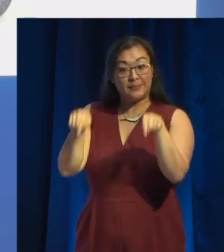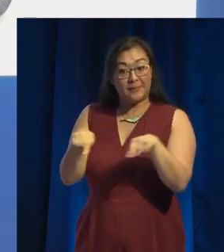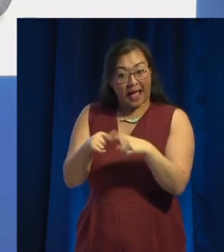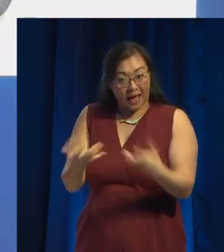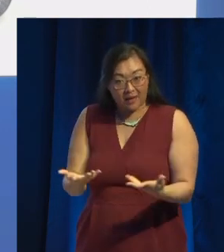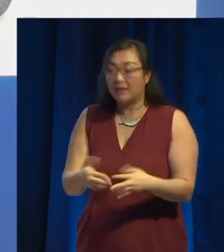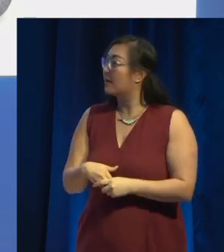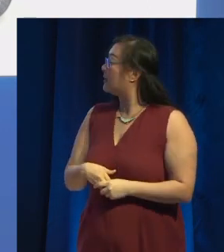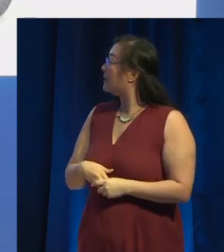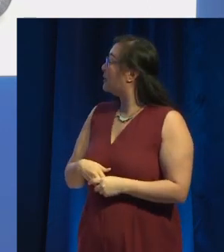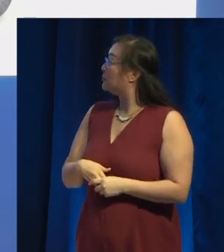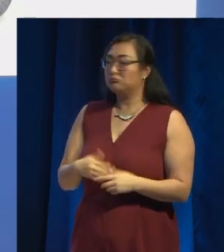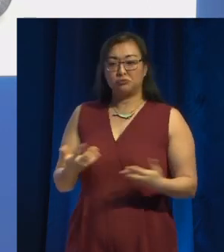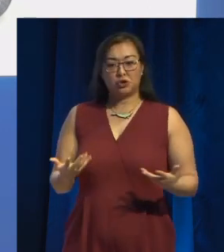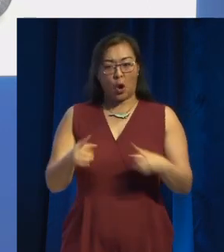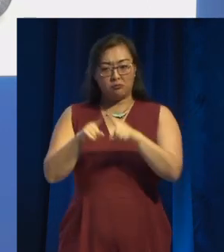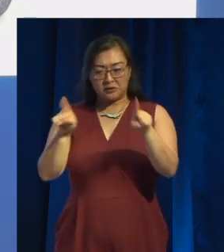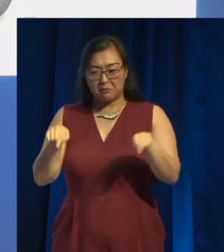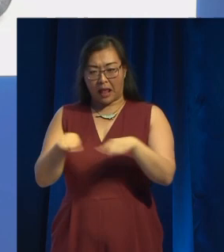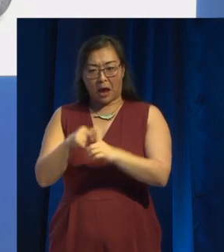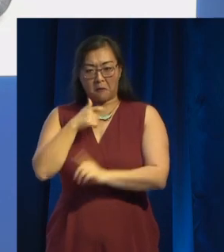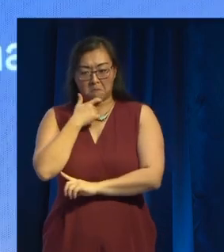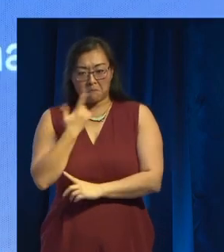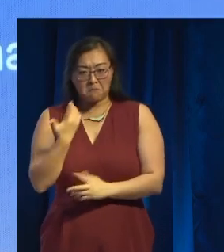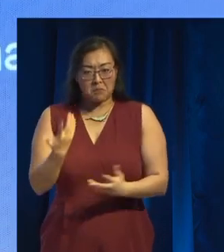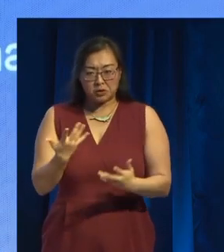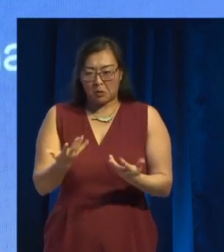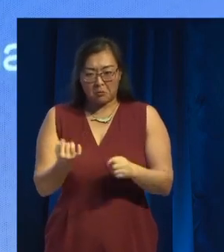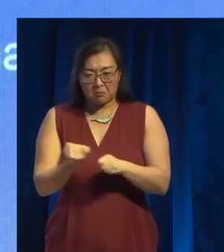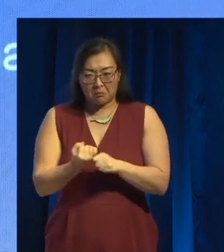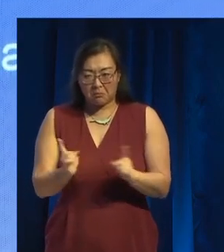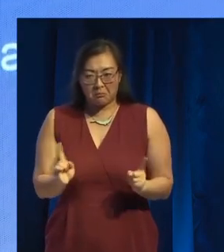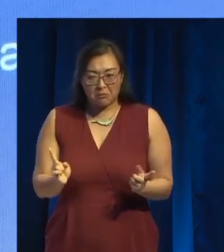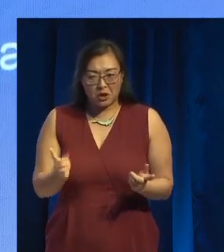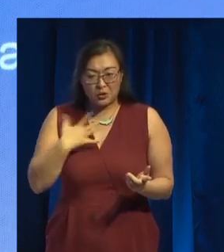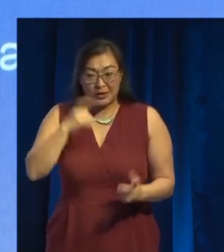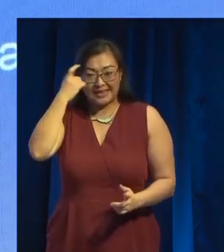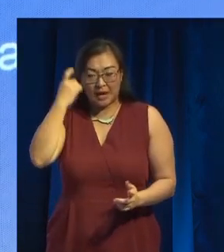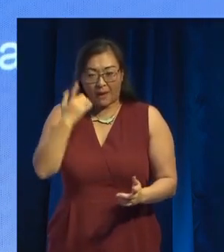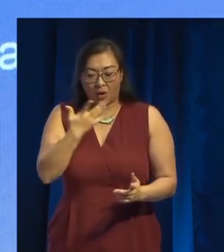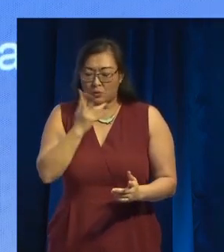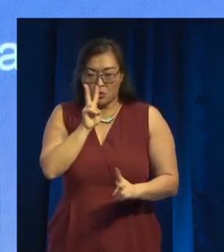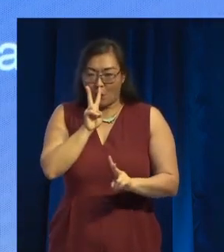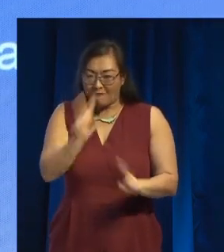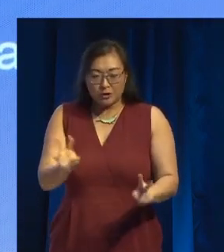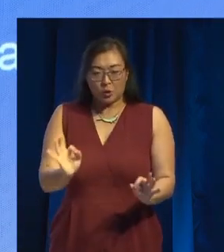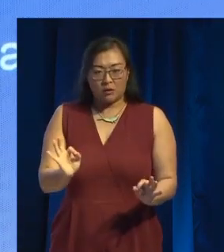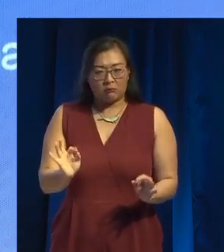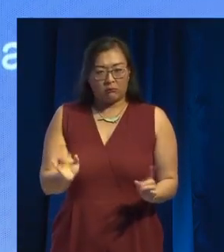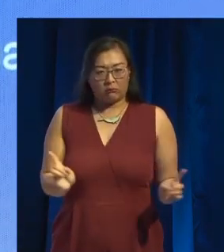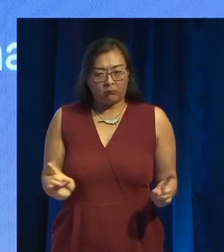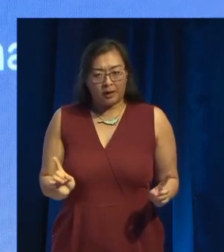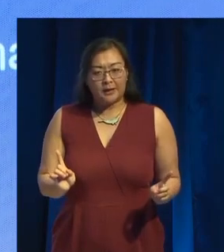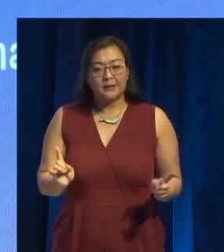no display at all means, well, what are you going to do? You've got to think about that bit. And most of the time, it's like, well, how do I get things